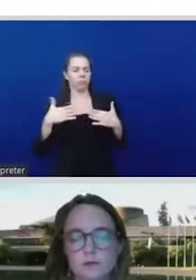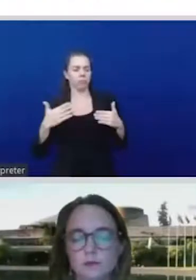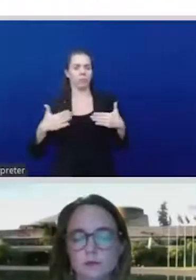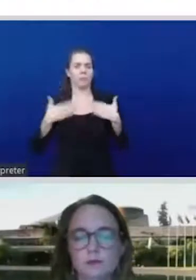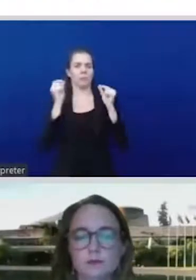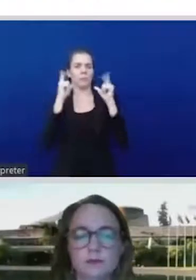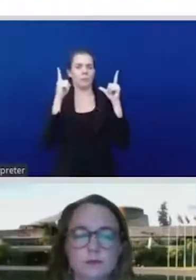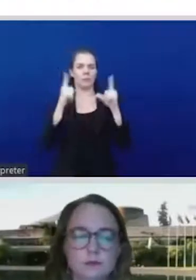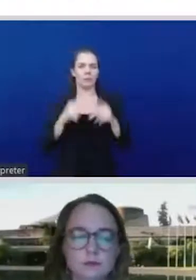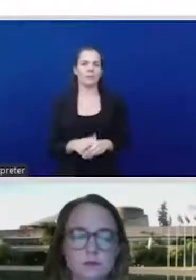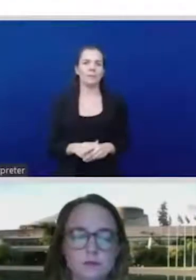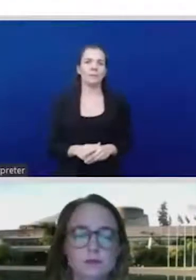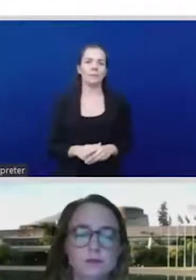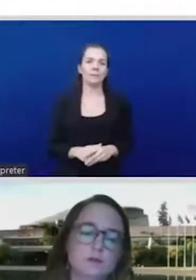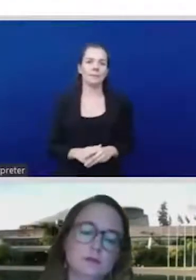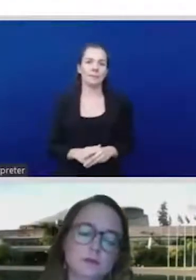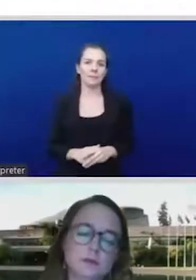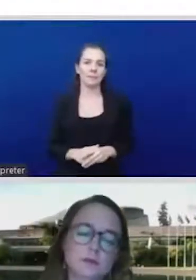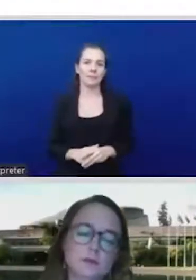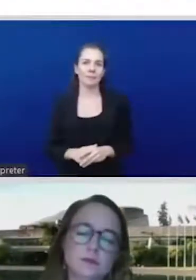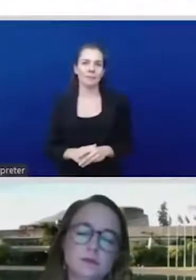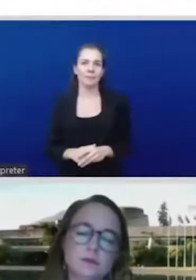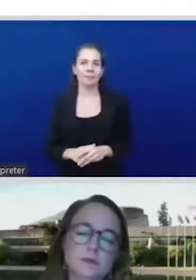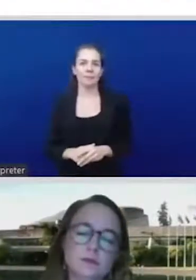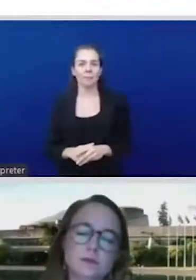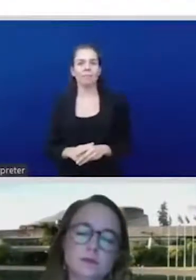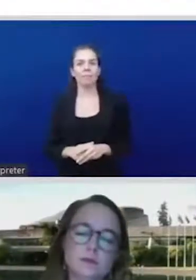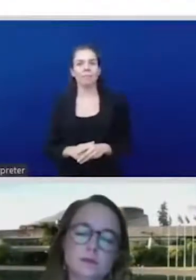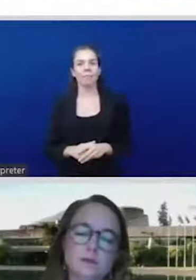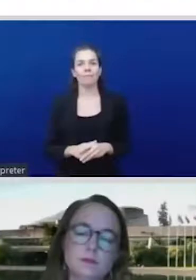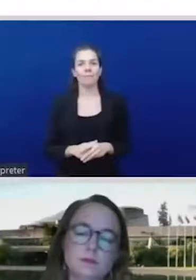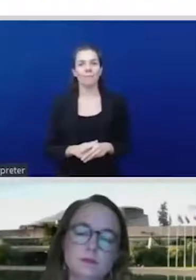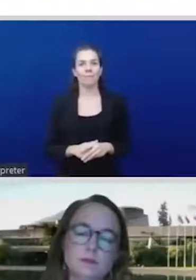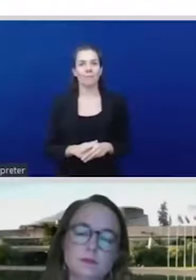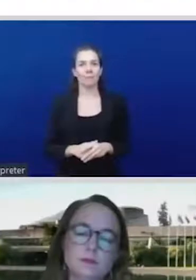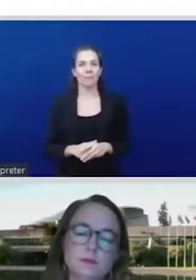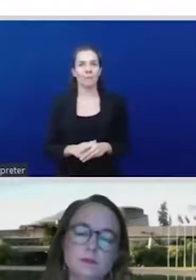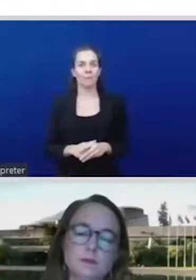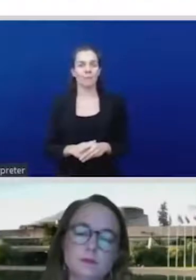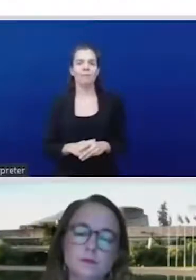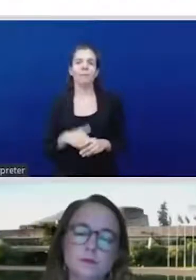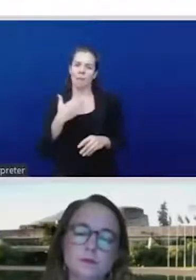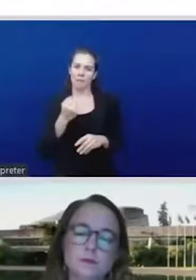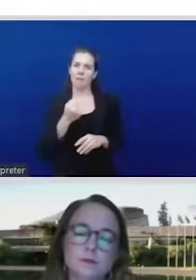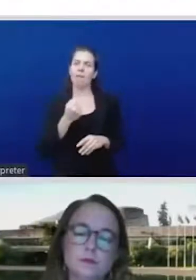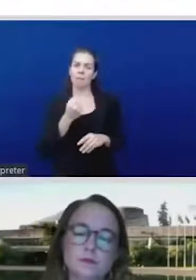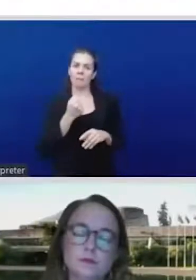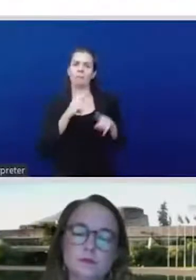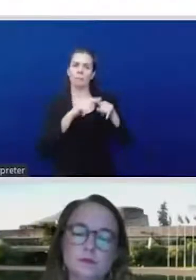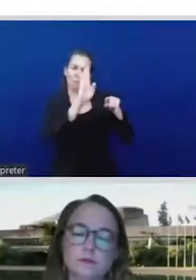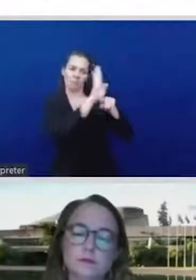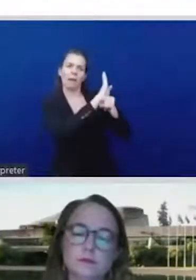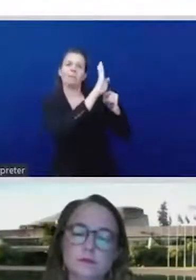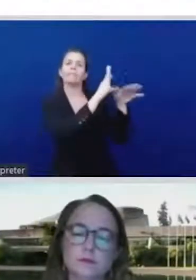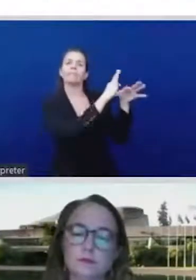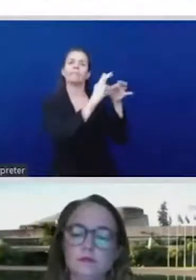shareholder to stakeholder business, the move has been slow to practice itself. So what can we do better?